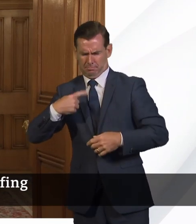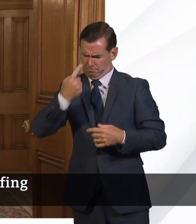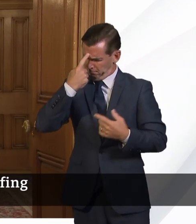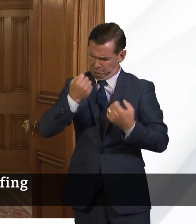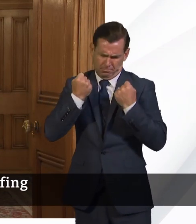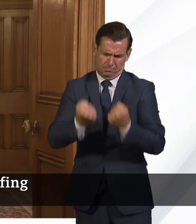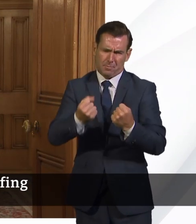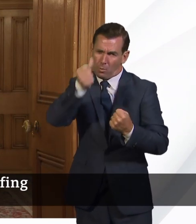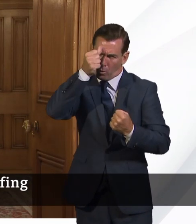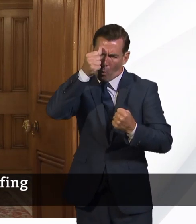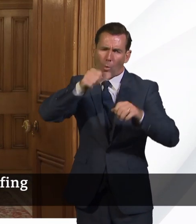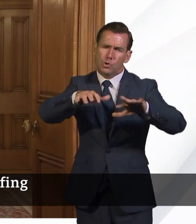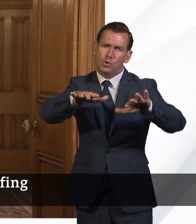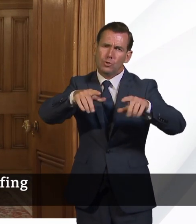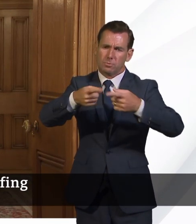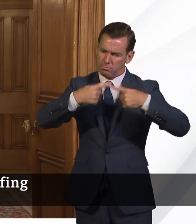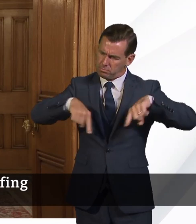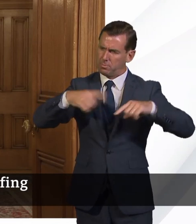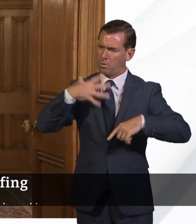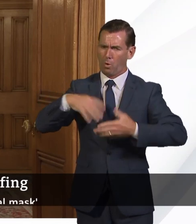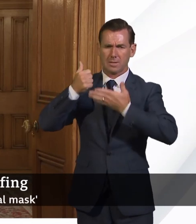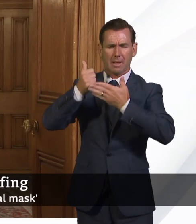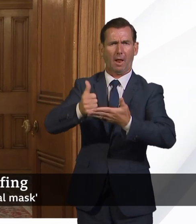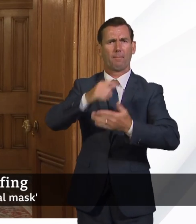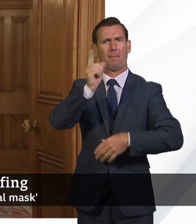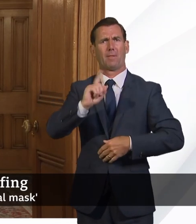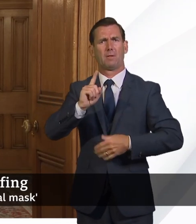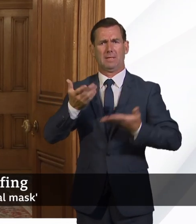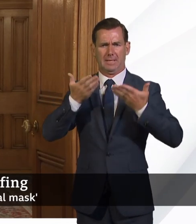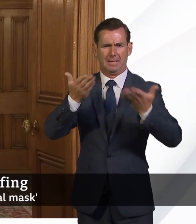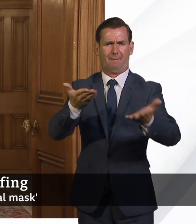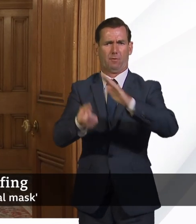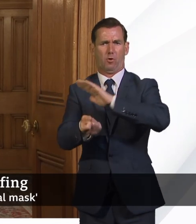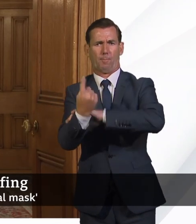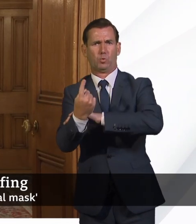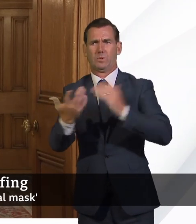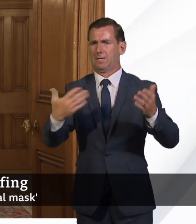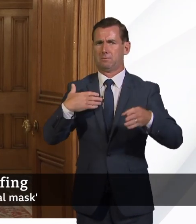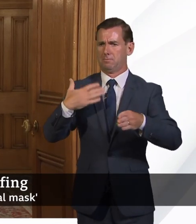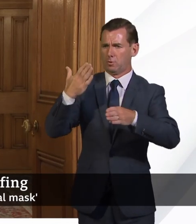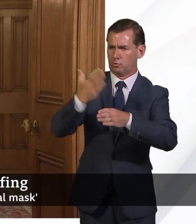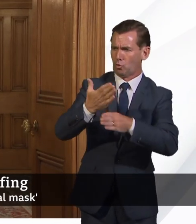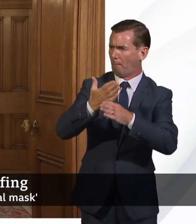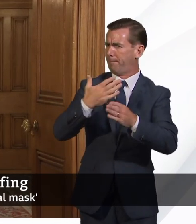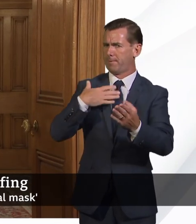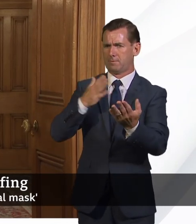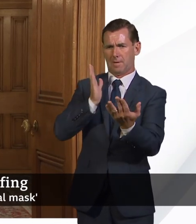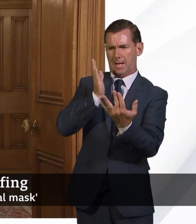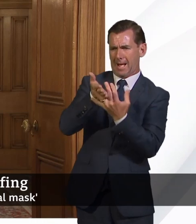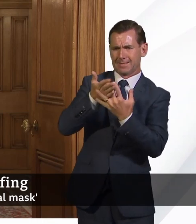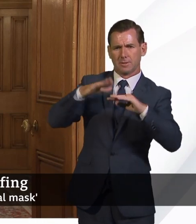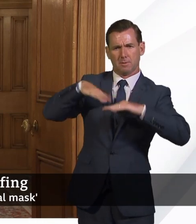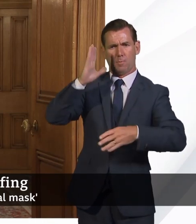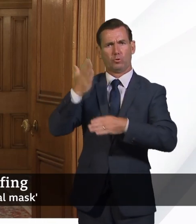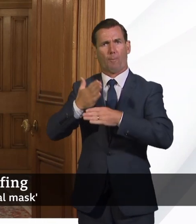inequalities, getting rid of the ability for people to have opportunities. The first question about jobs and access to jobs and productivity within different